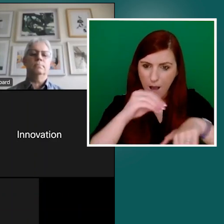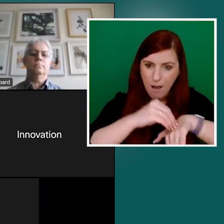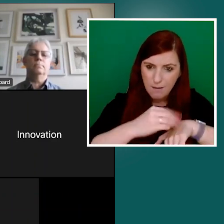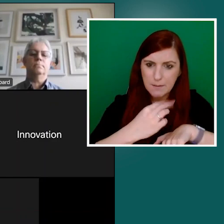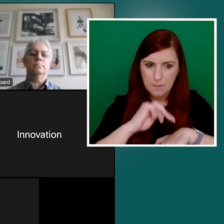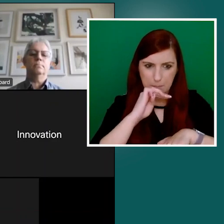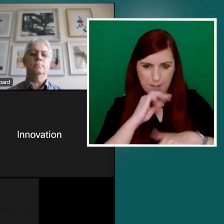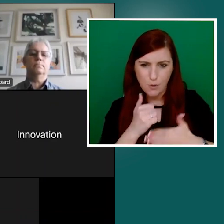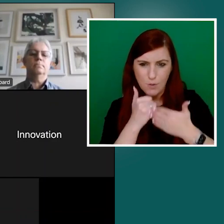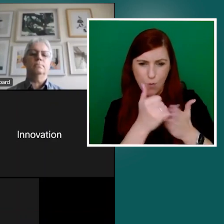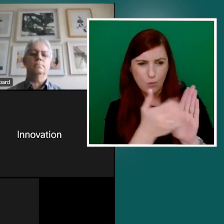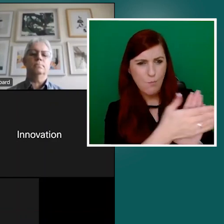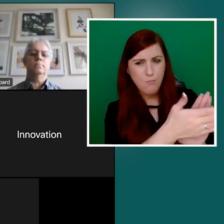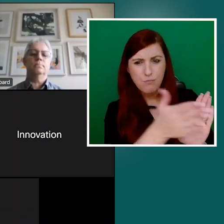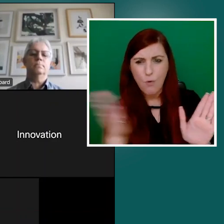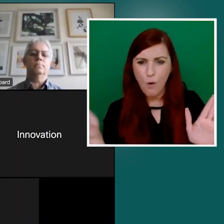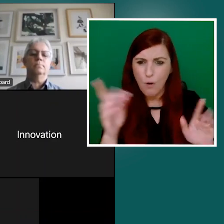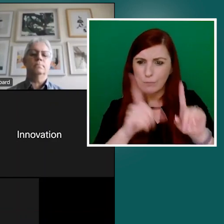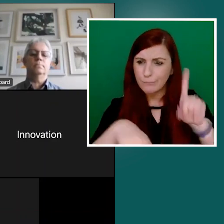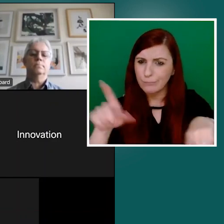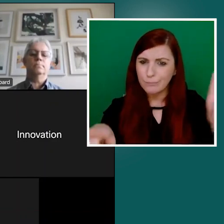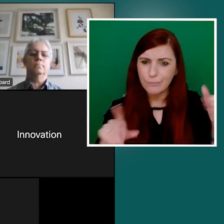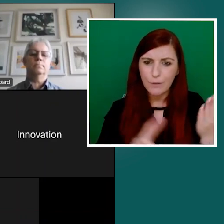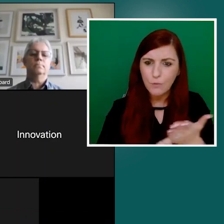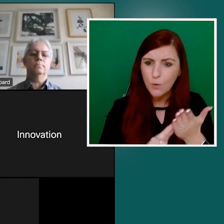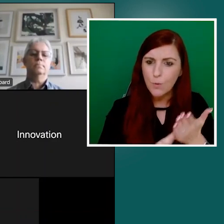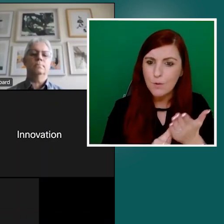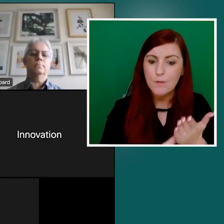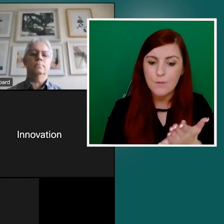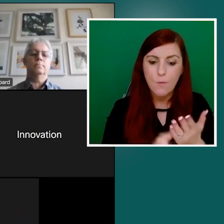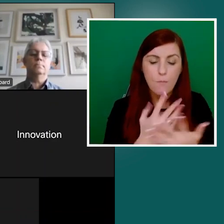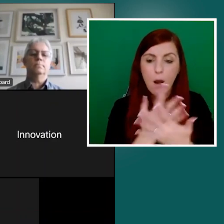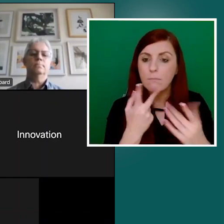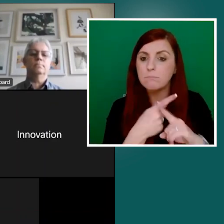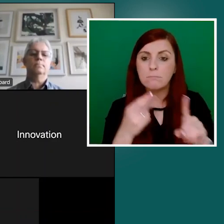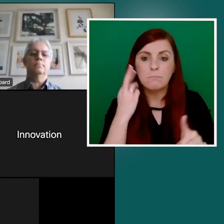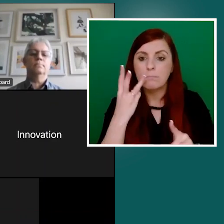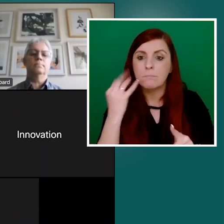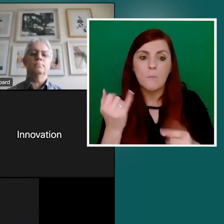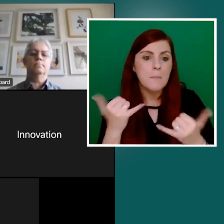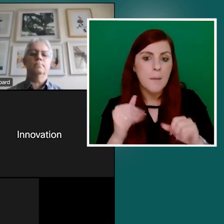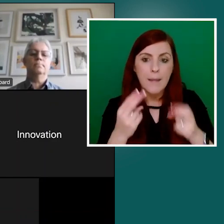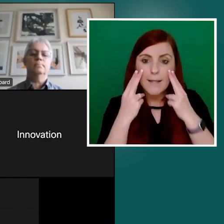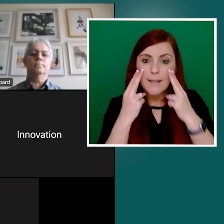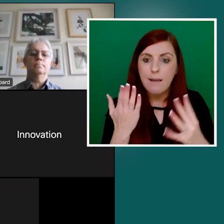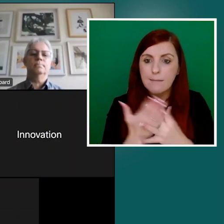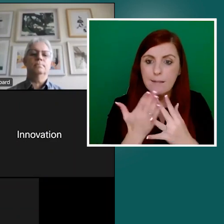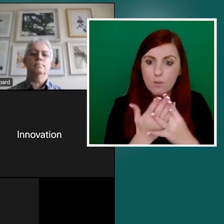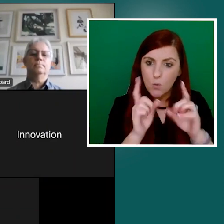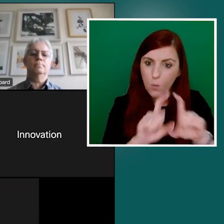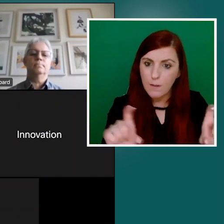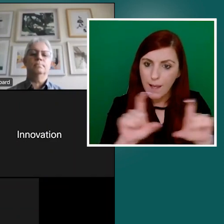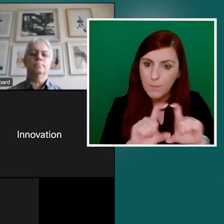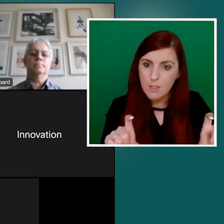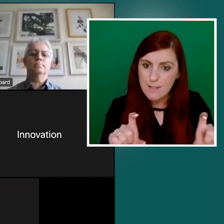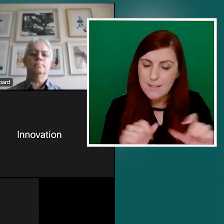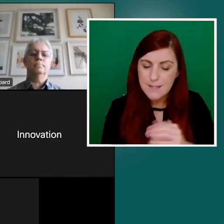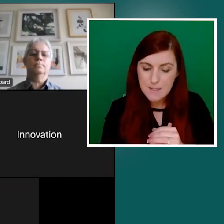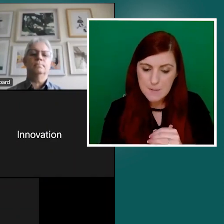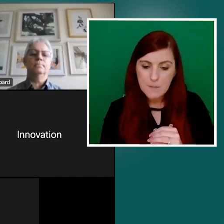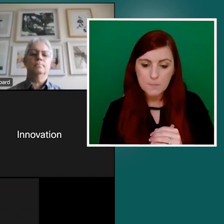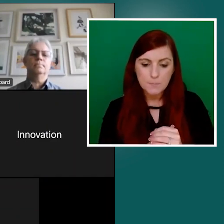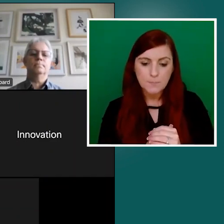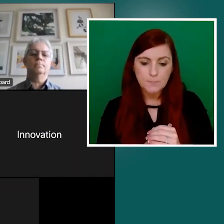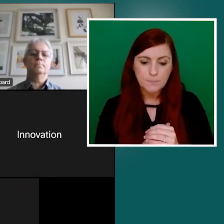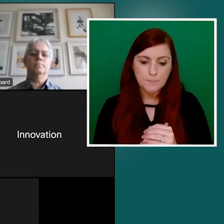of users who, for all kinds of reasons, may require that particular access to the conversation